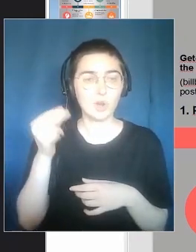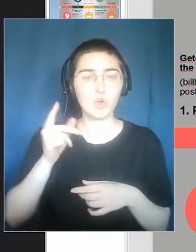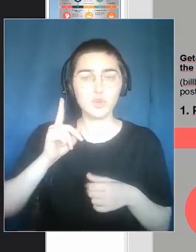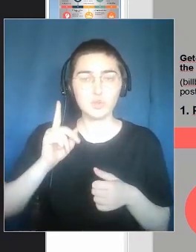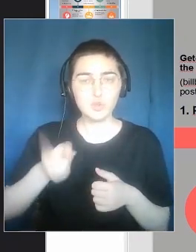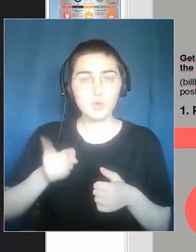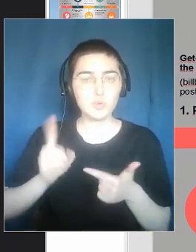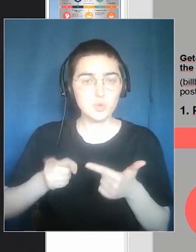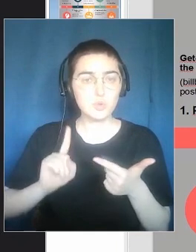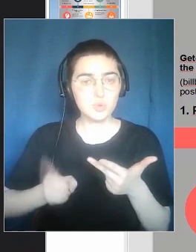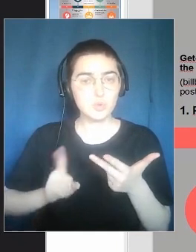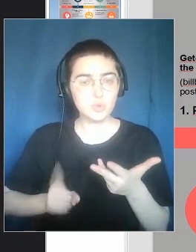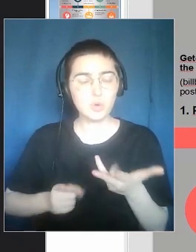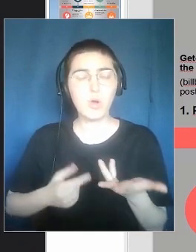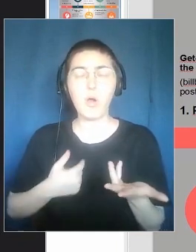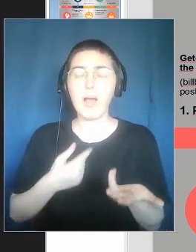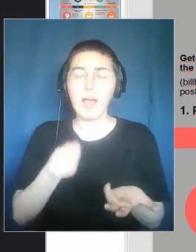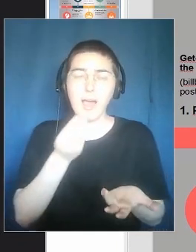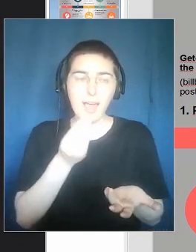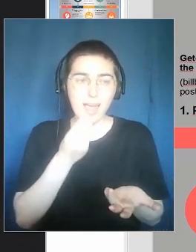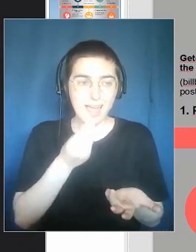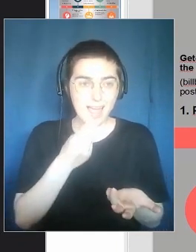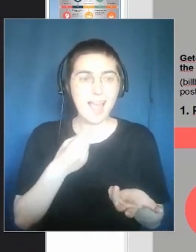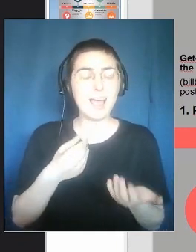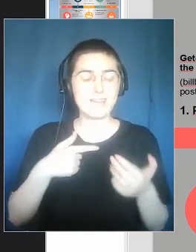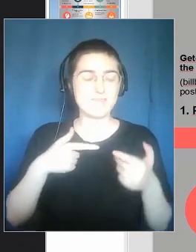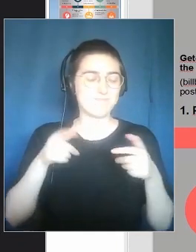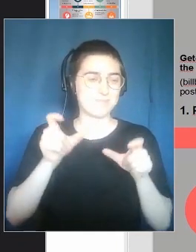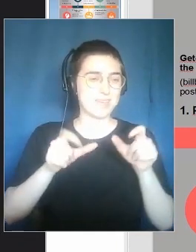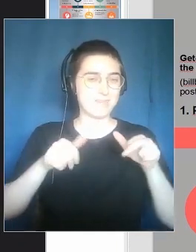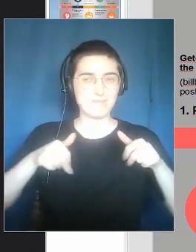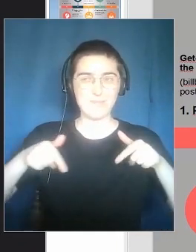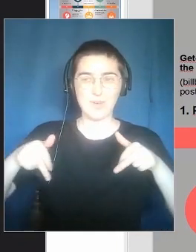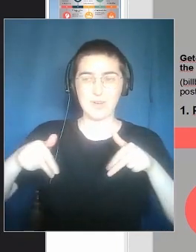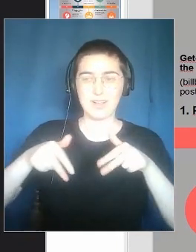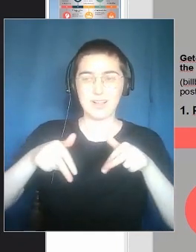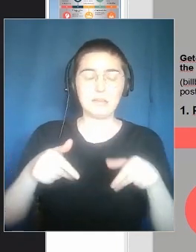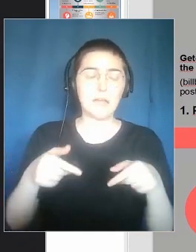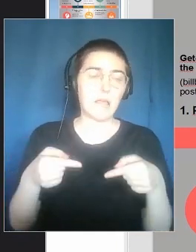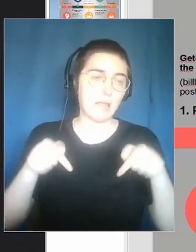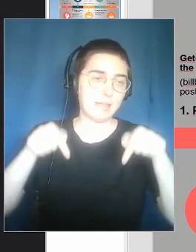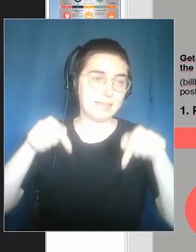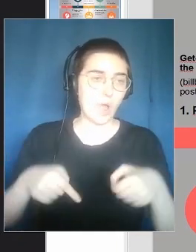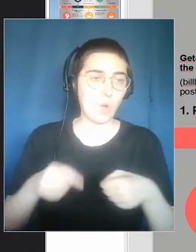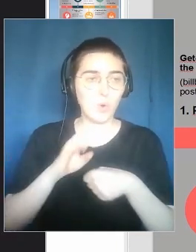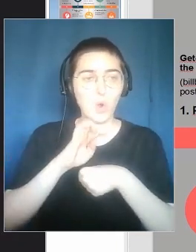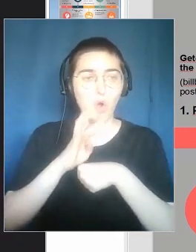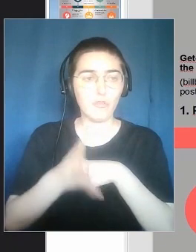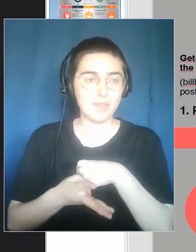piece of chalk, to express what they feel.